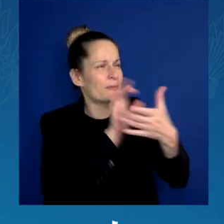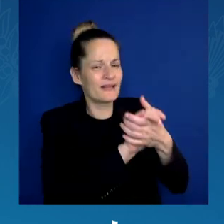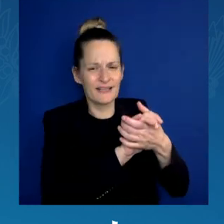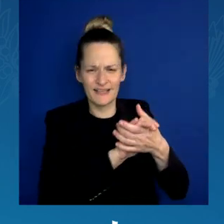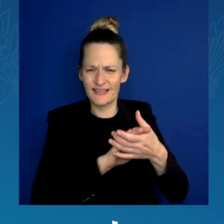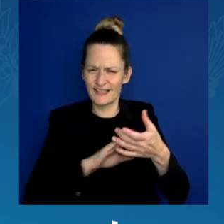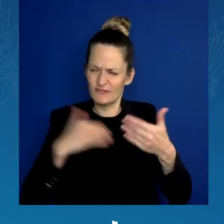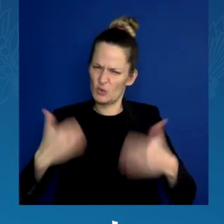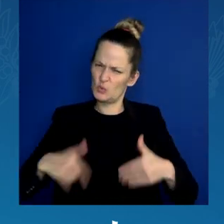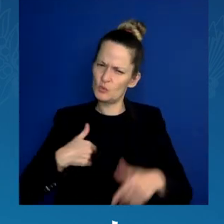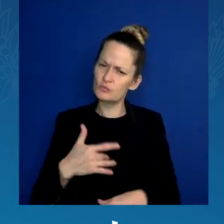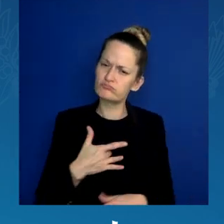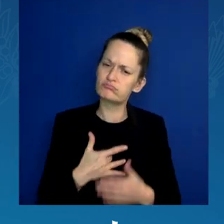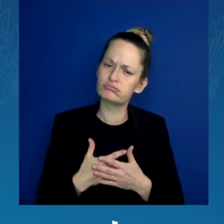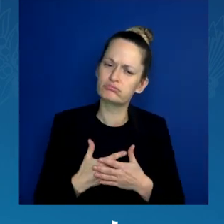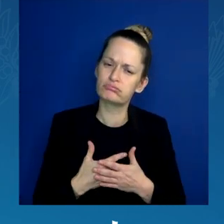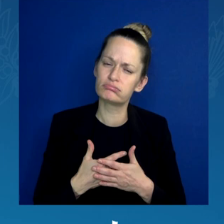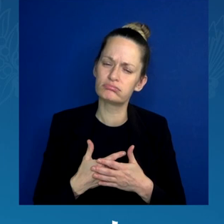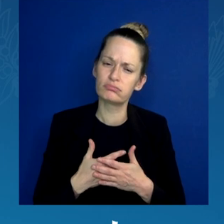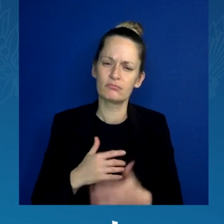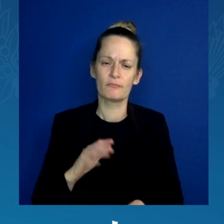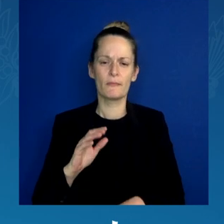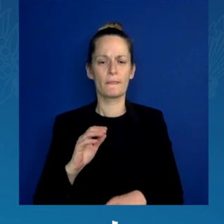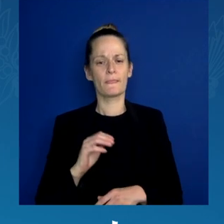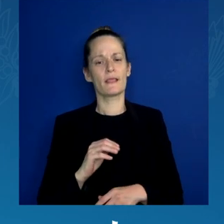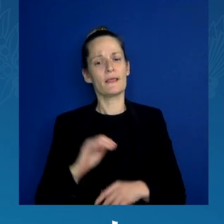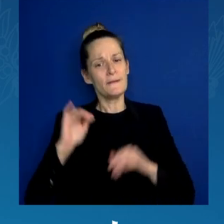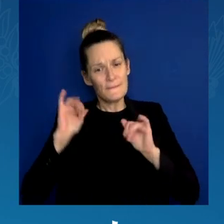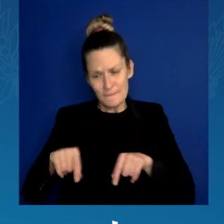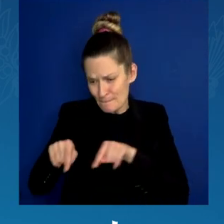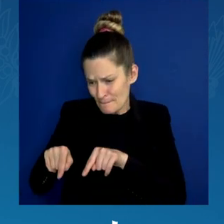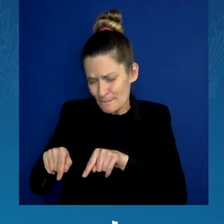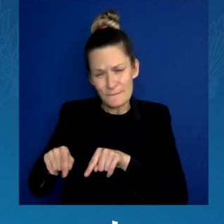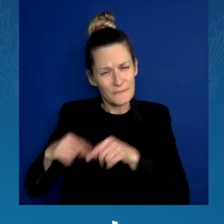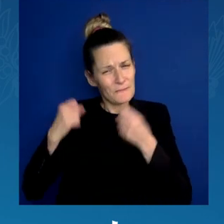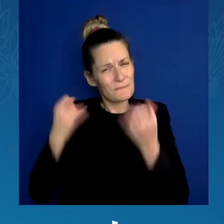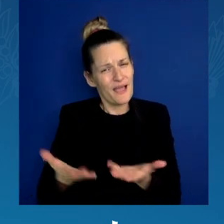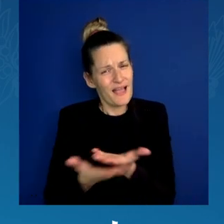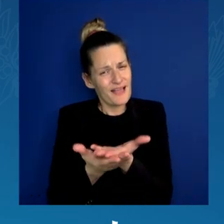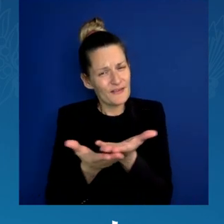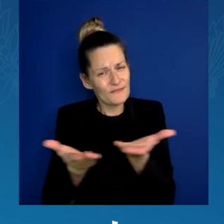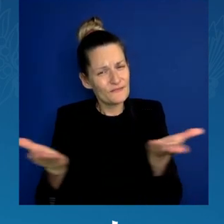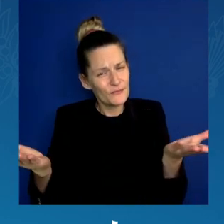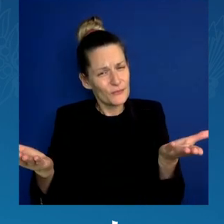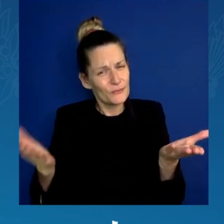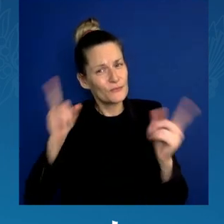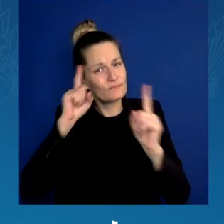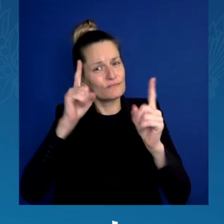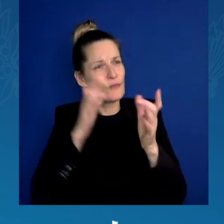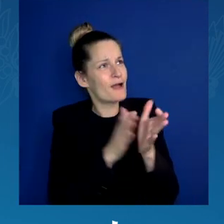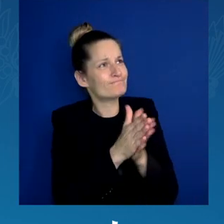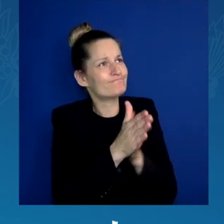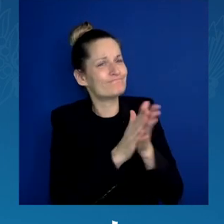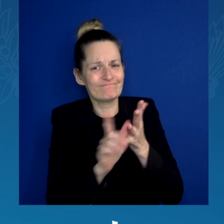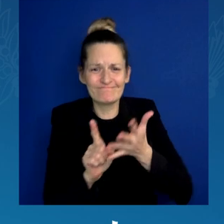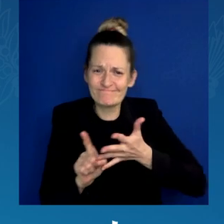time, so many of you were preparing to go to college or to start your career.